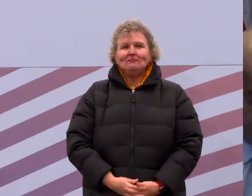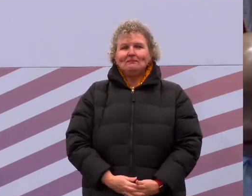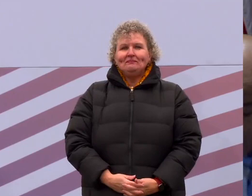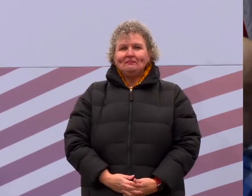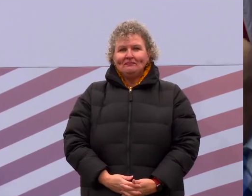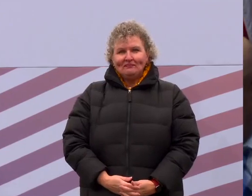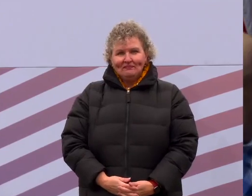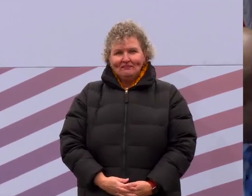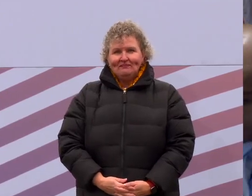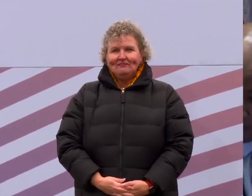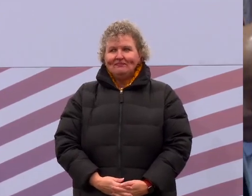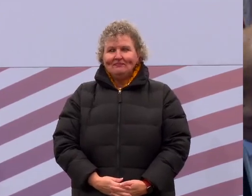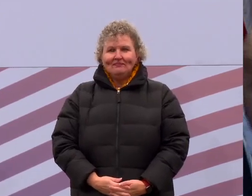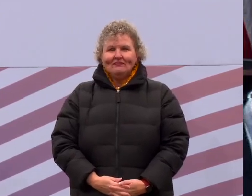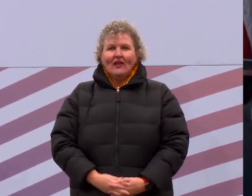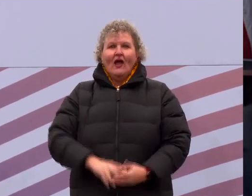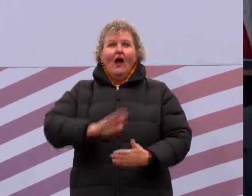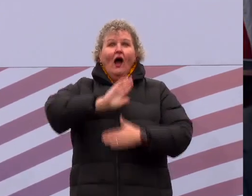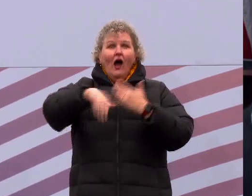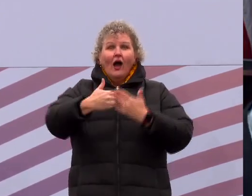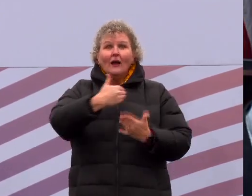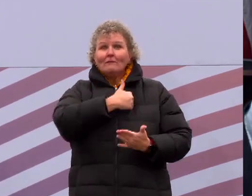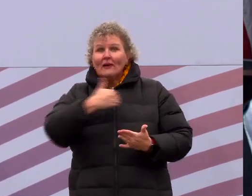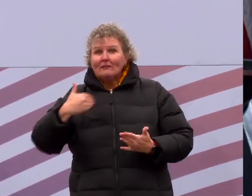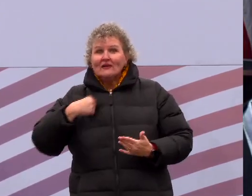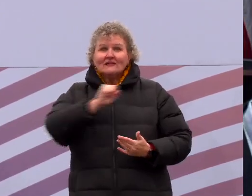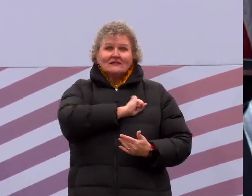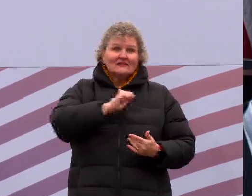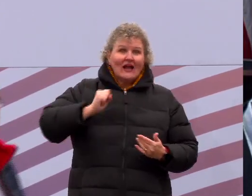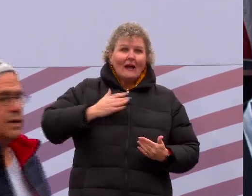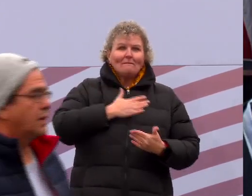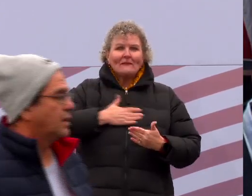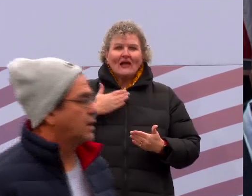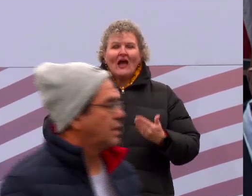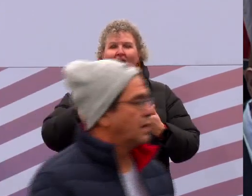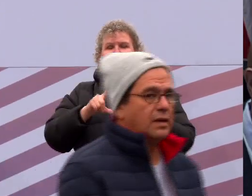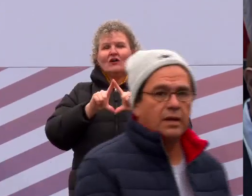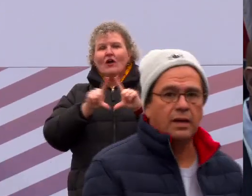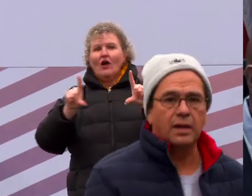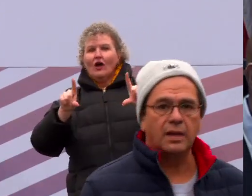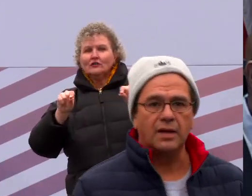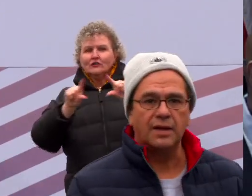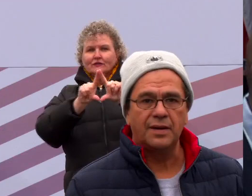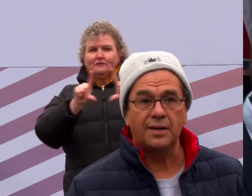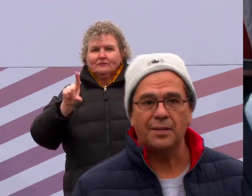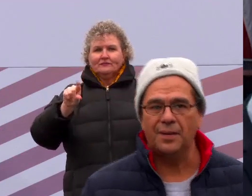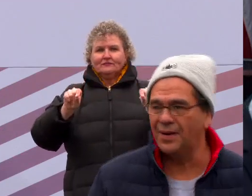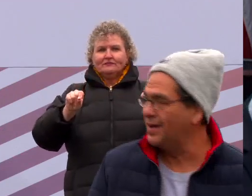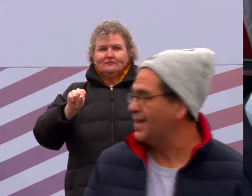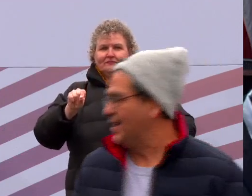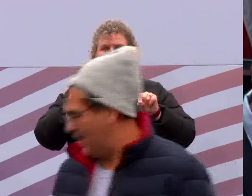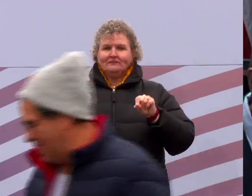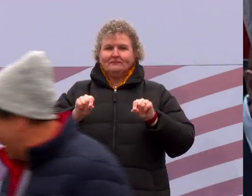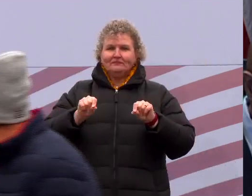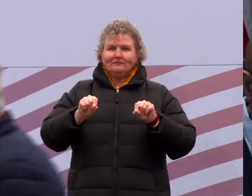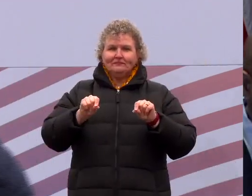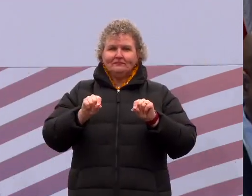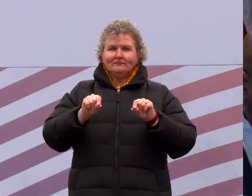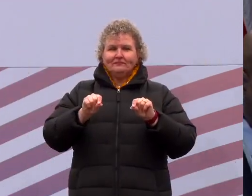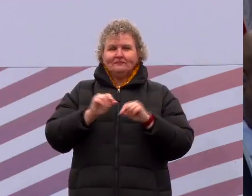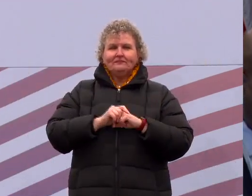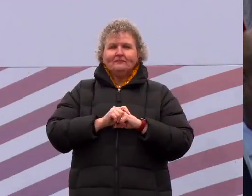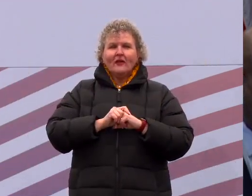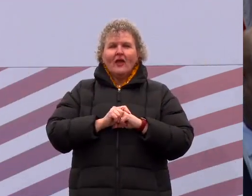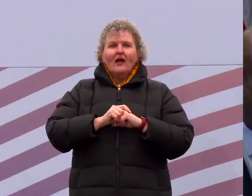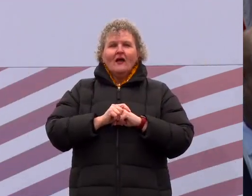Would all members of the Senate please take your tickets, which have been placed in an envelope on your desks, get your coats, and form a line in the Senate aisle behind the Sergeant-at